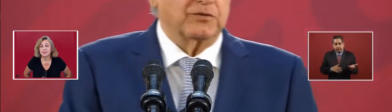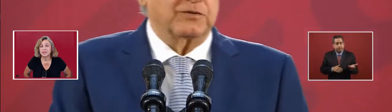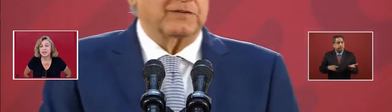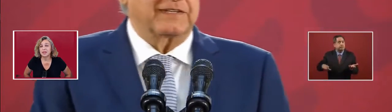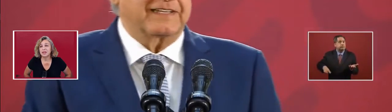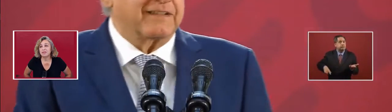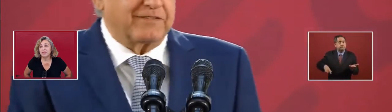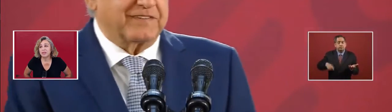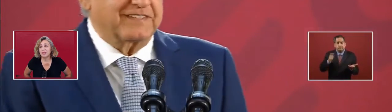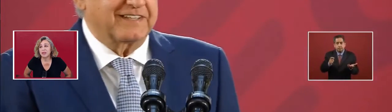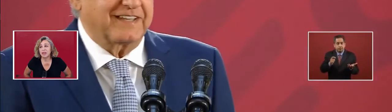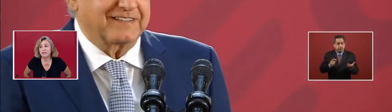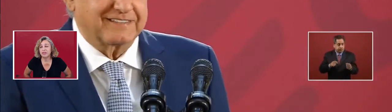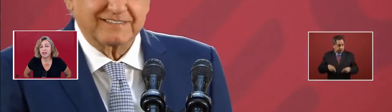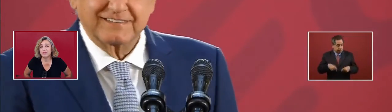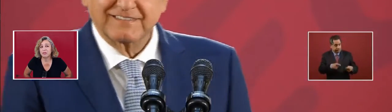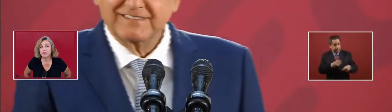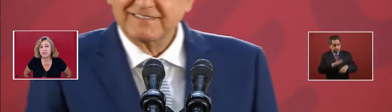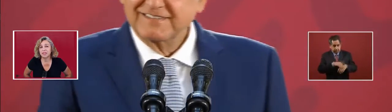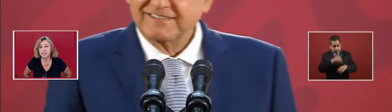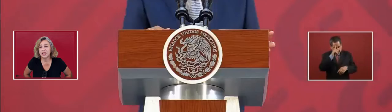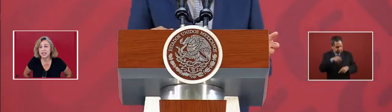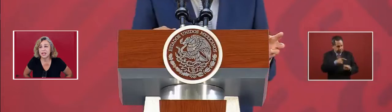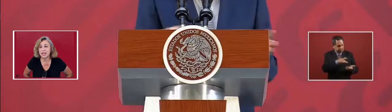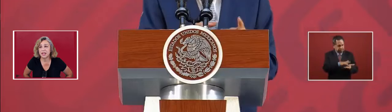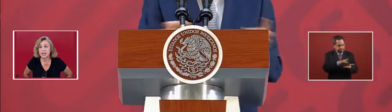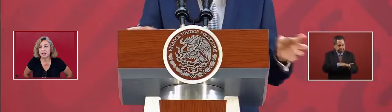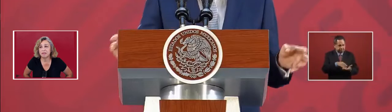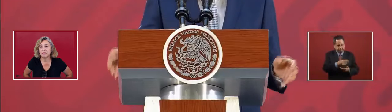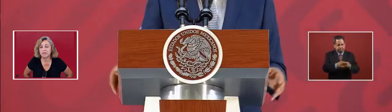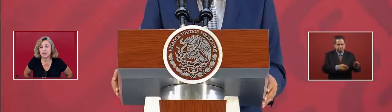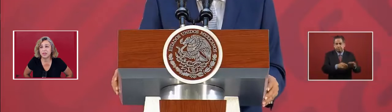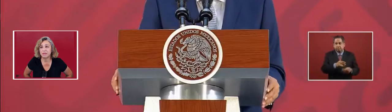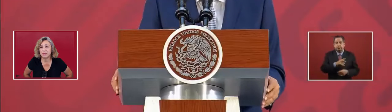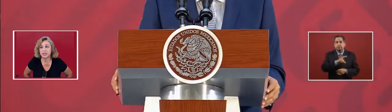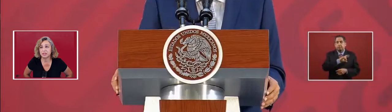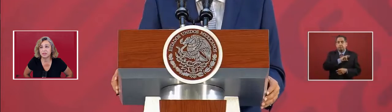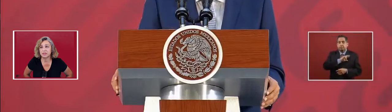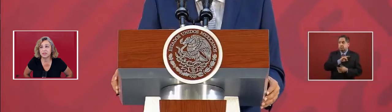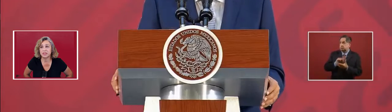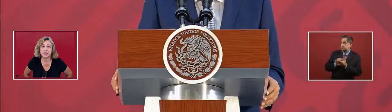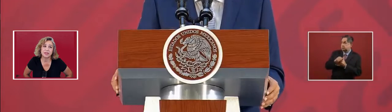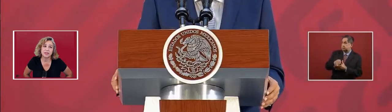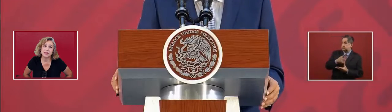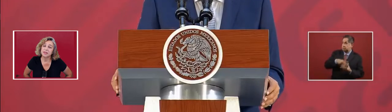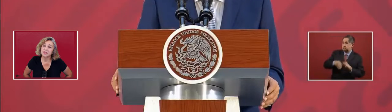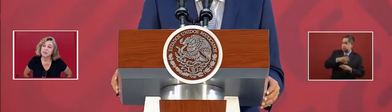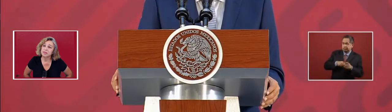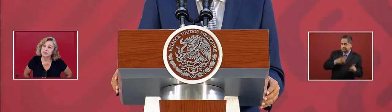If the government facilitated it for the investors.